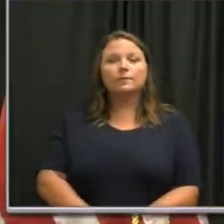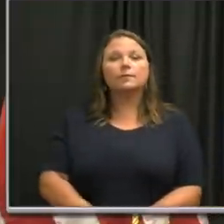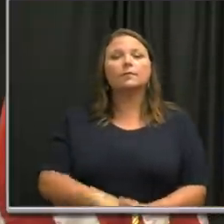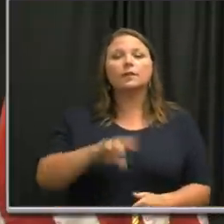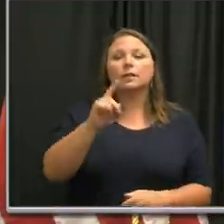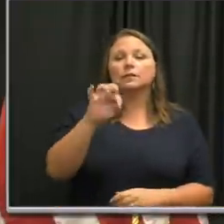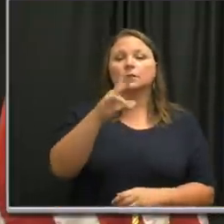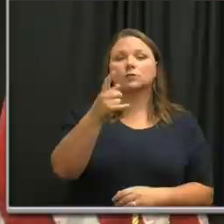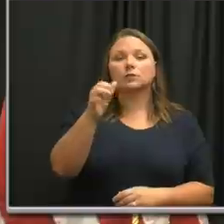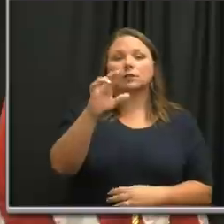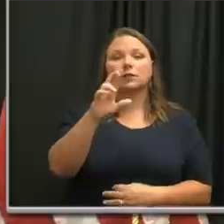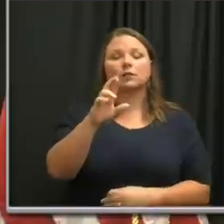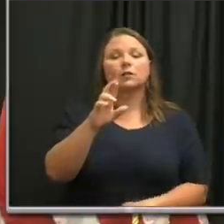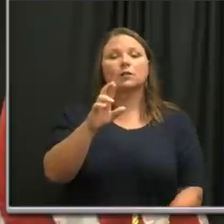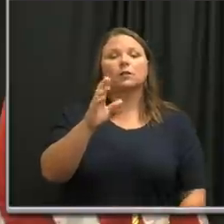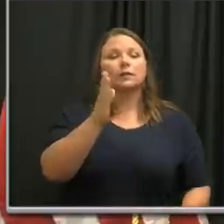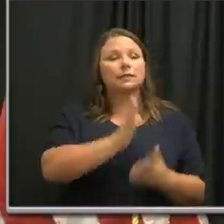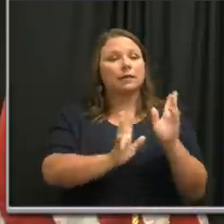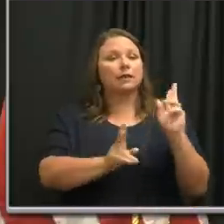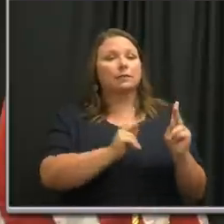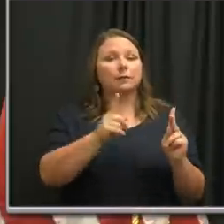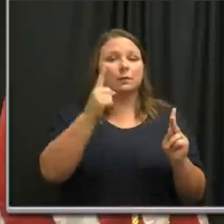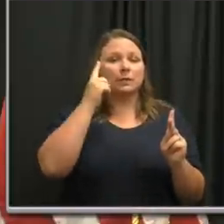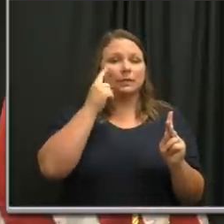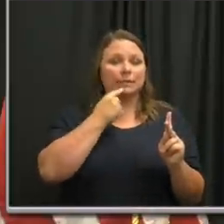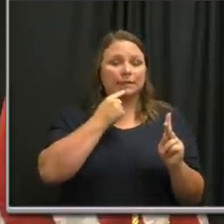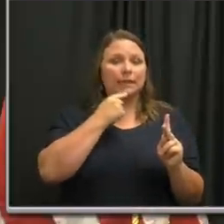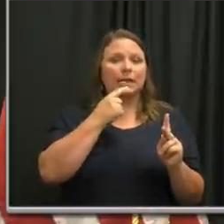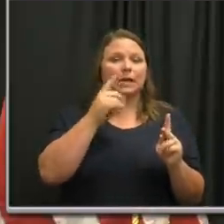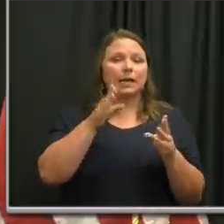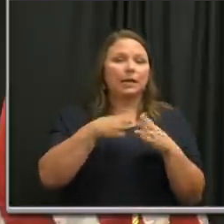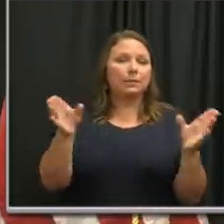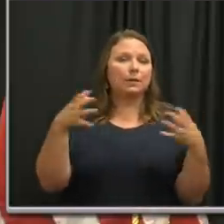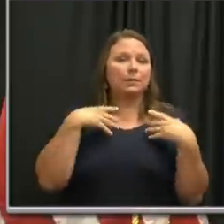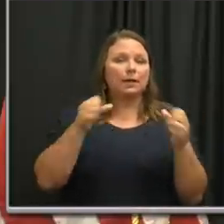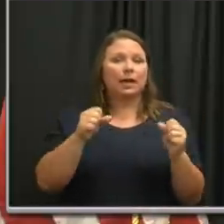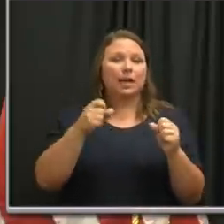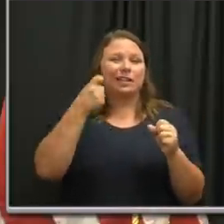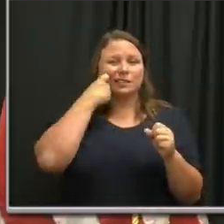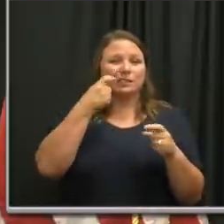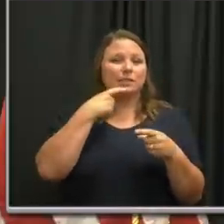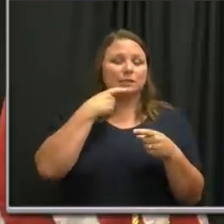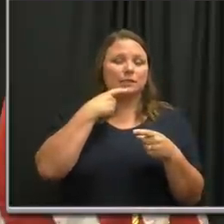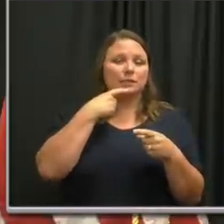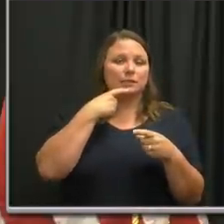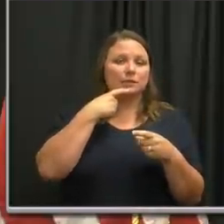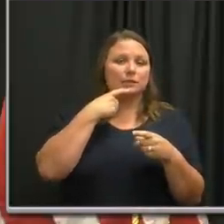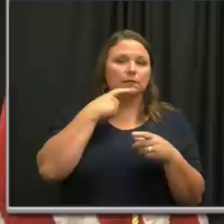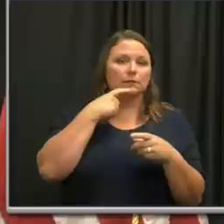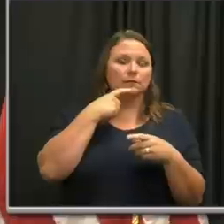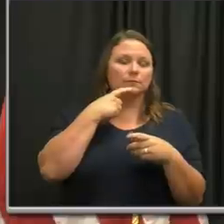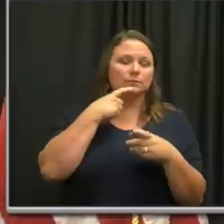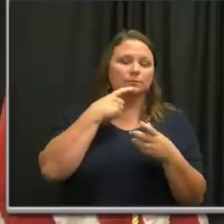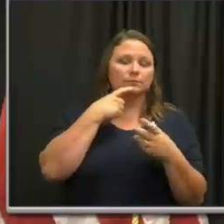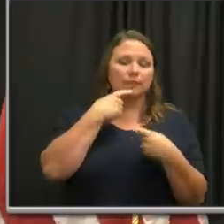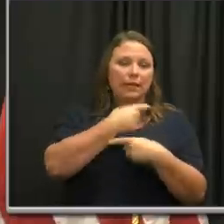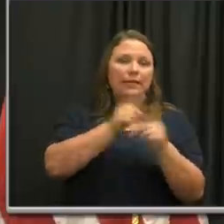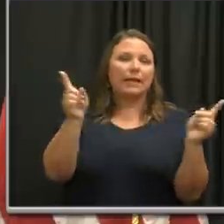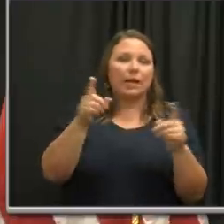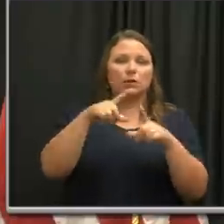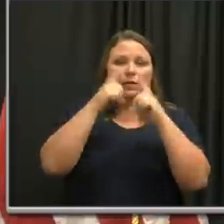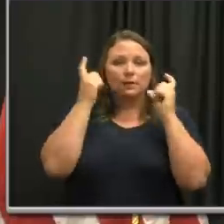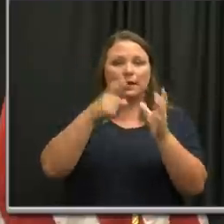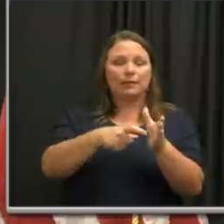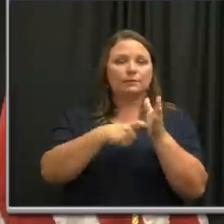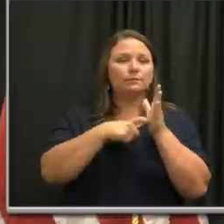Dr. Jahangir, some people will say Metro Public Health just issued the mask mandate and you all haven't given enough time to see if that is effective enough.